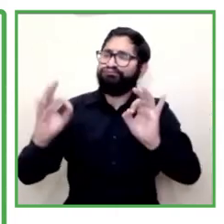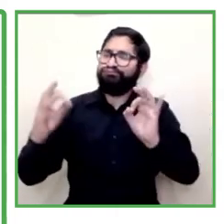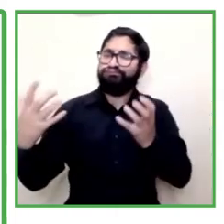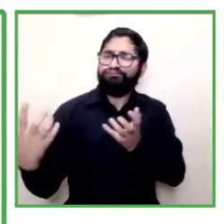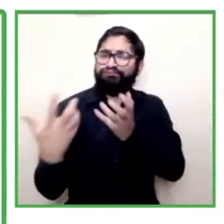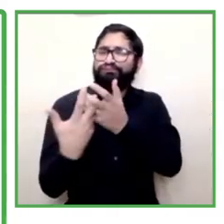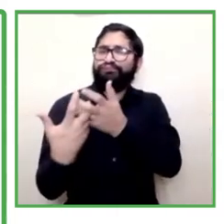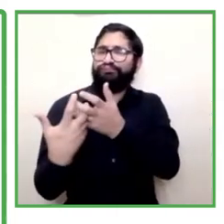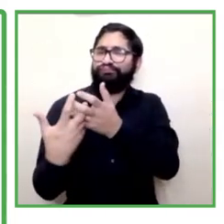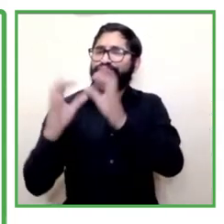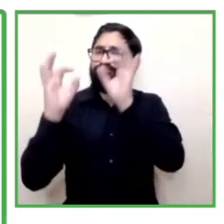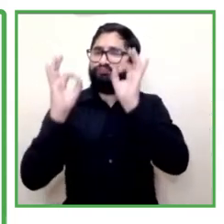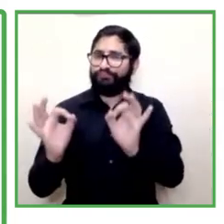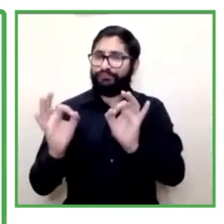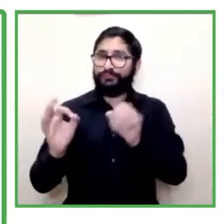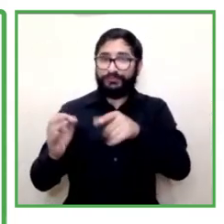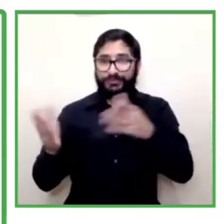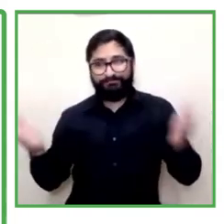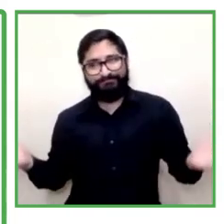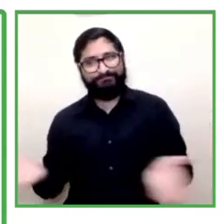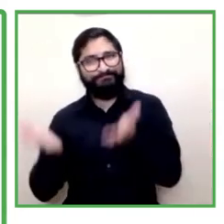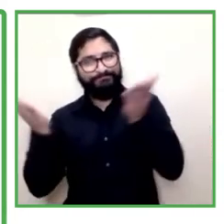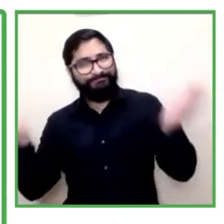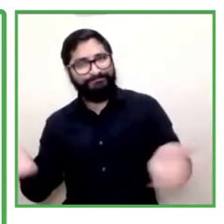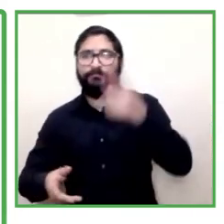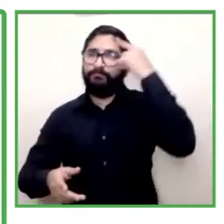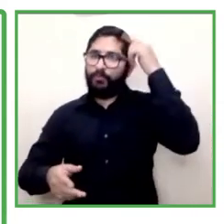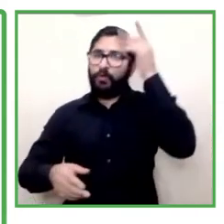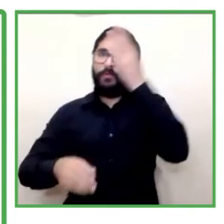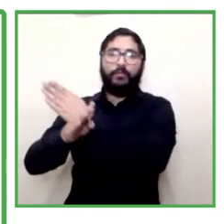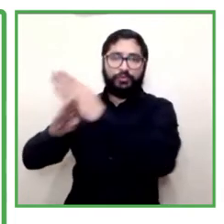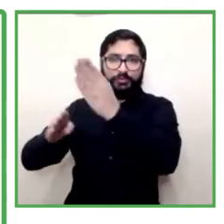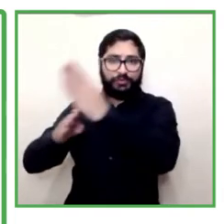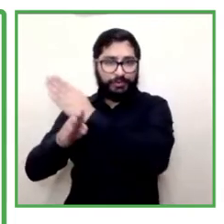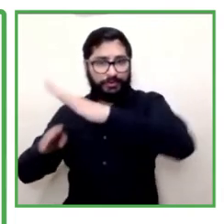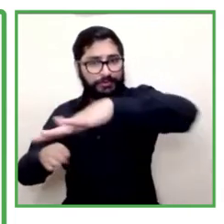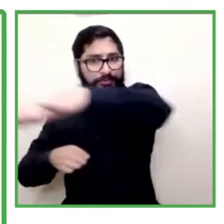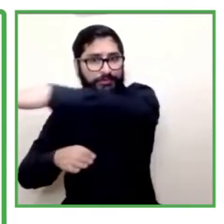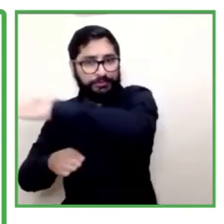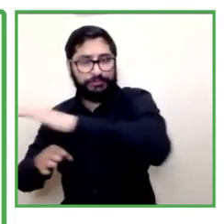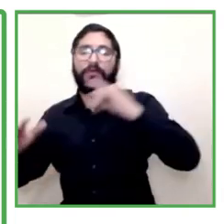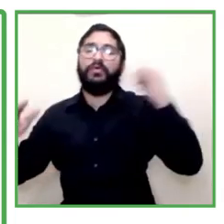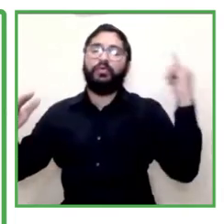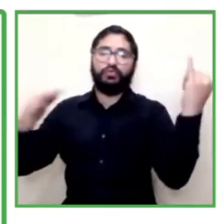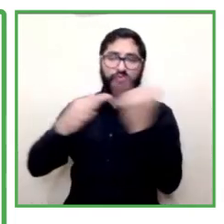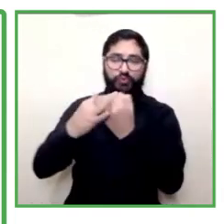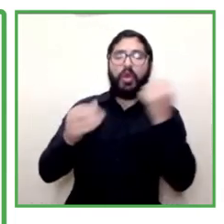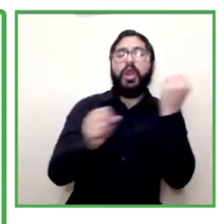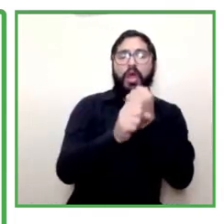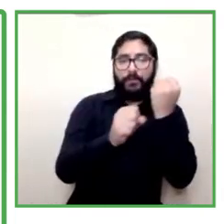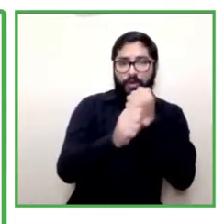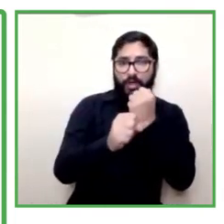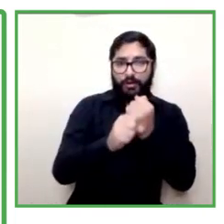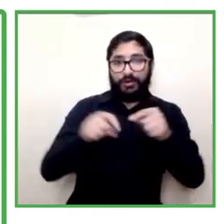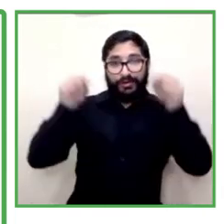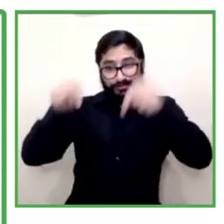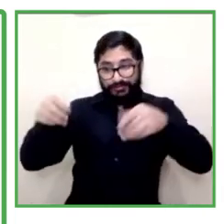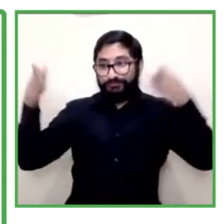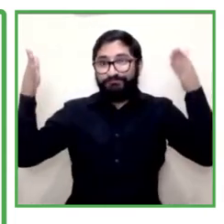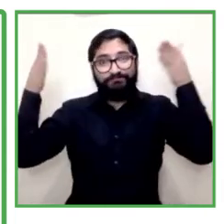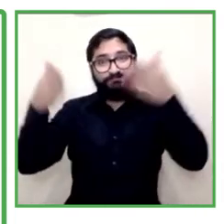the public job generator so we are also working with that currently